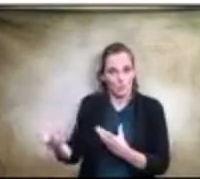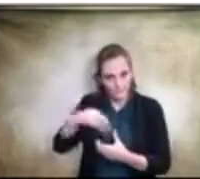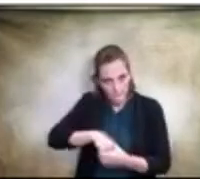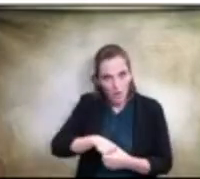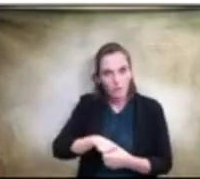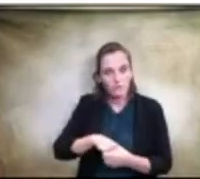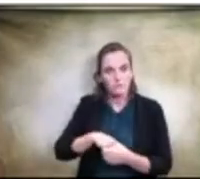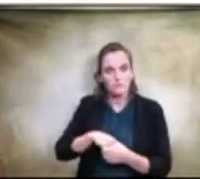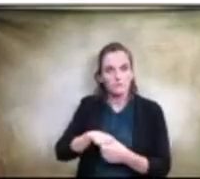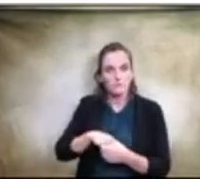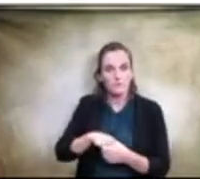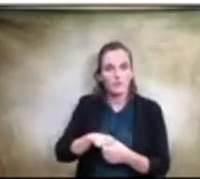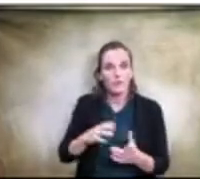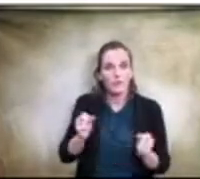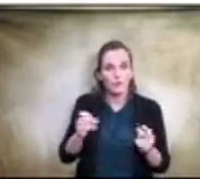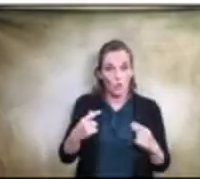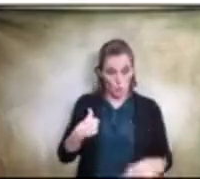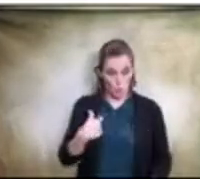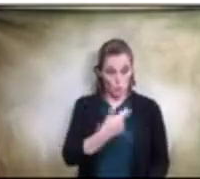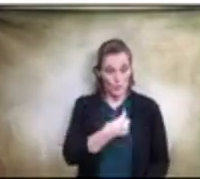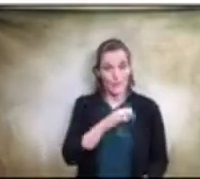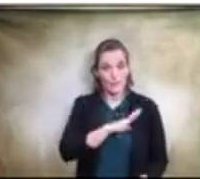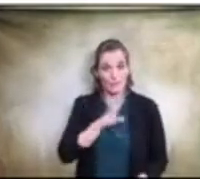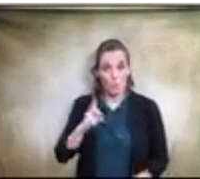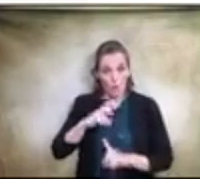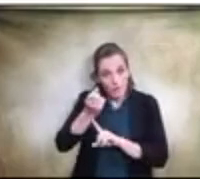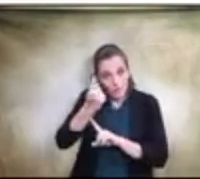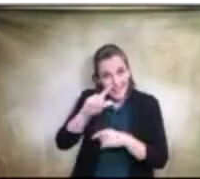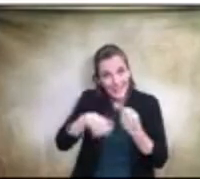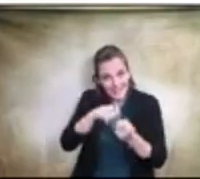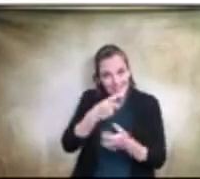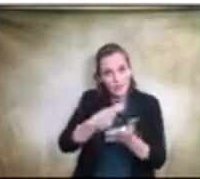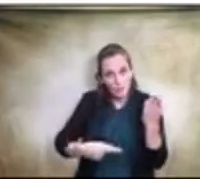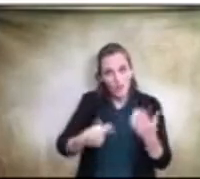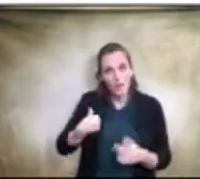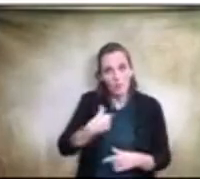uh, so that we understand exactly what we're expecting the bond oversight committee to do.